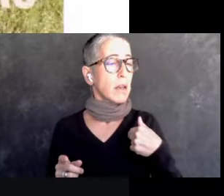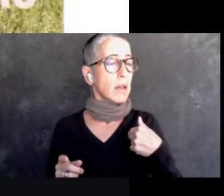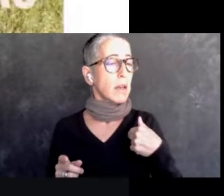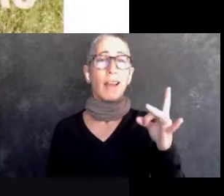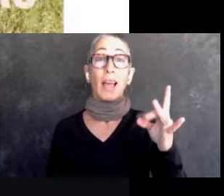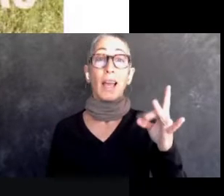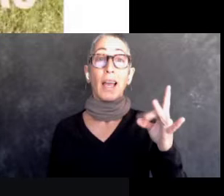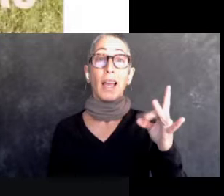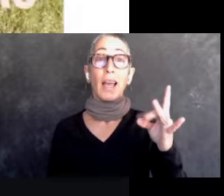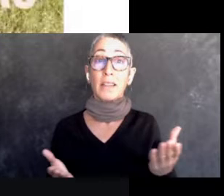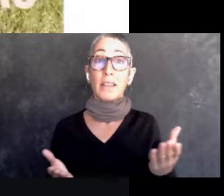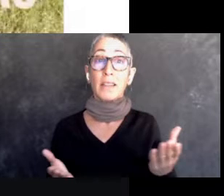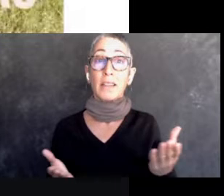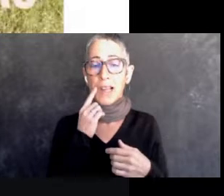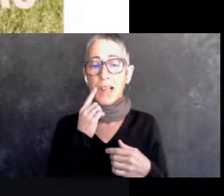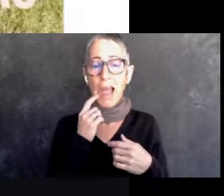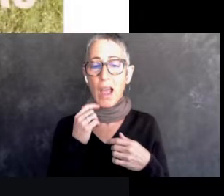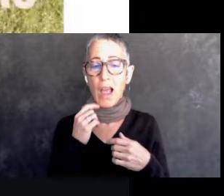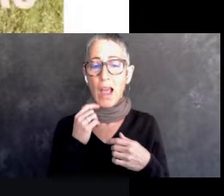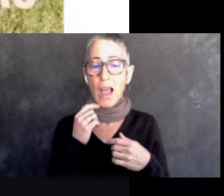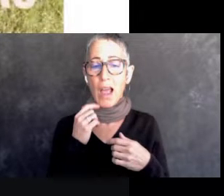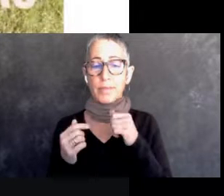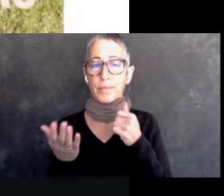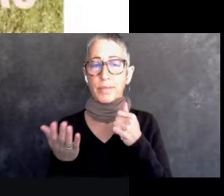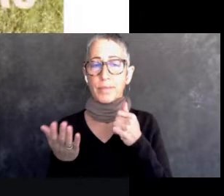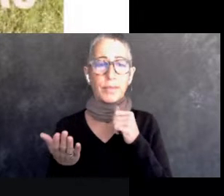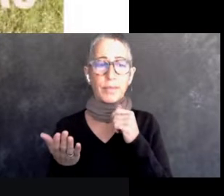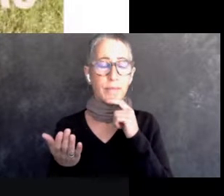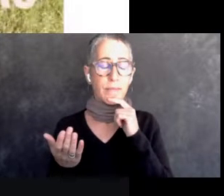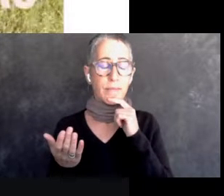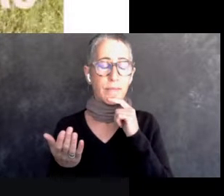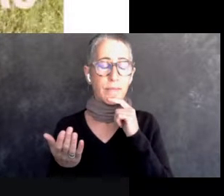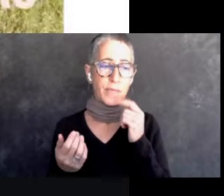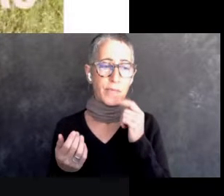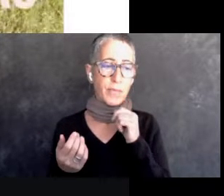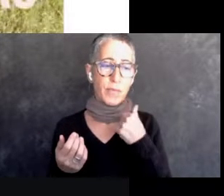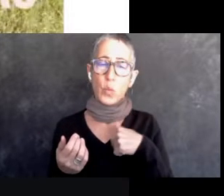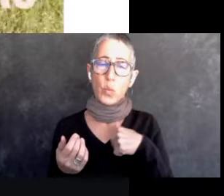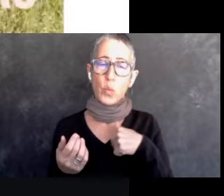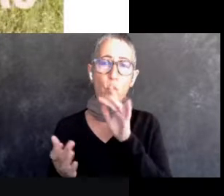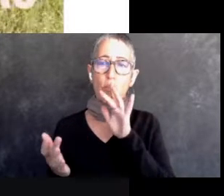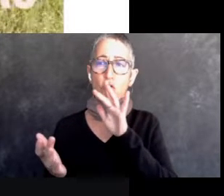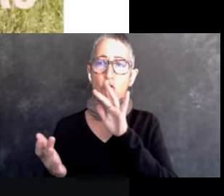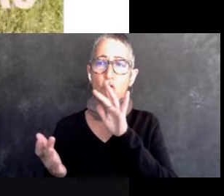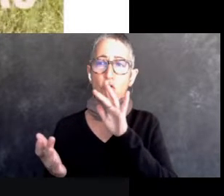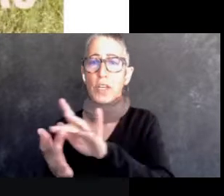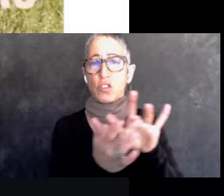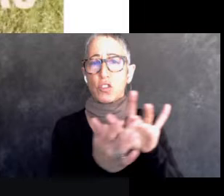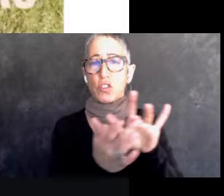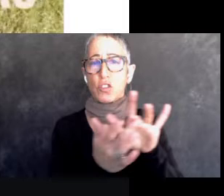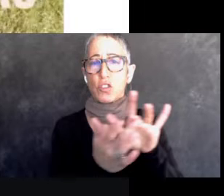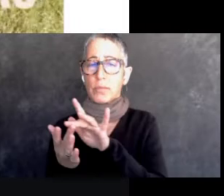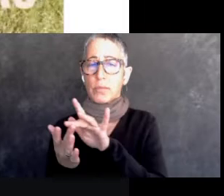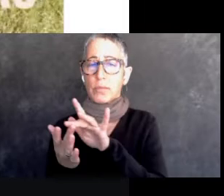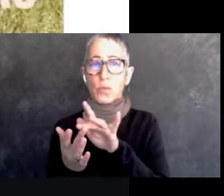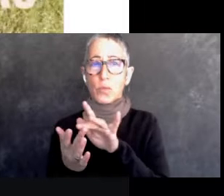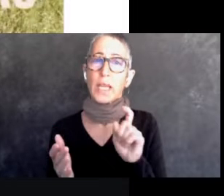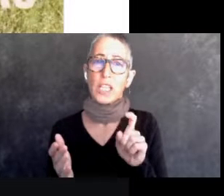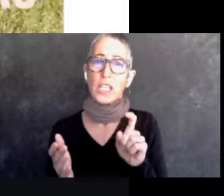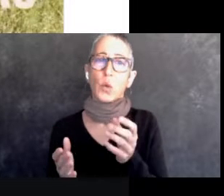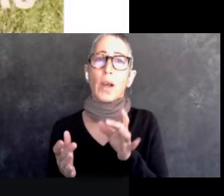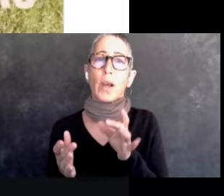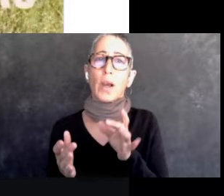don't reach out more when it, when it comes to connecting, um, through food. And if we do, and if you do,